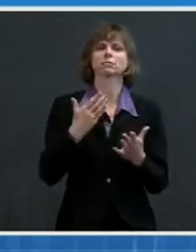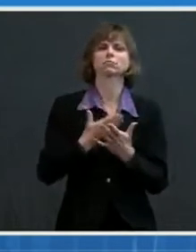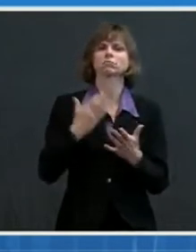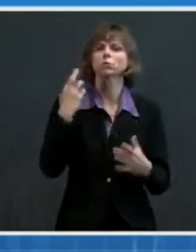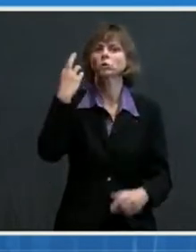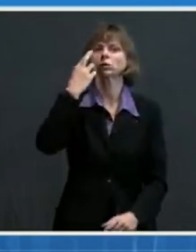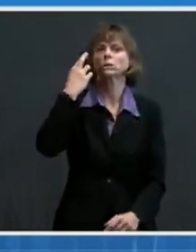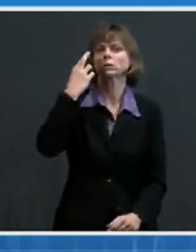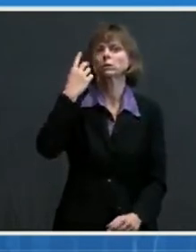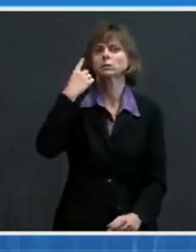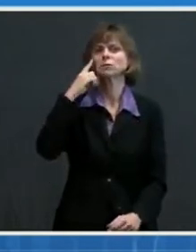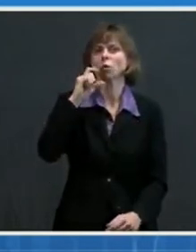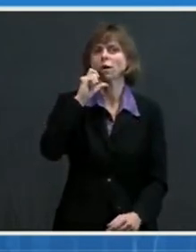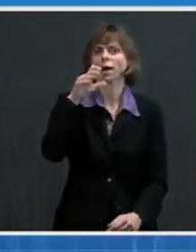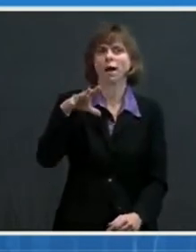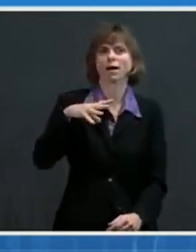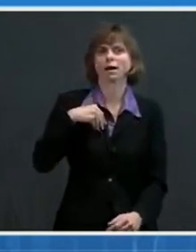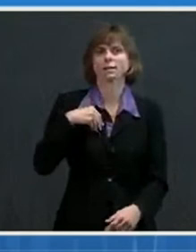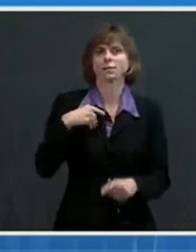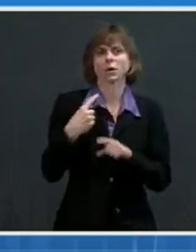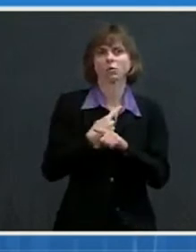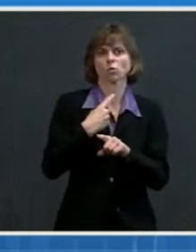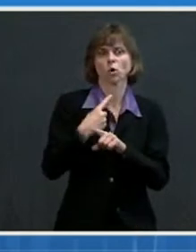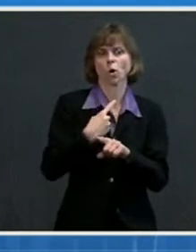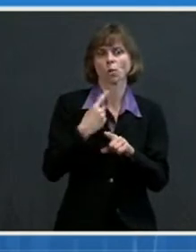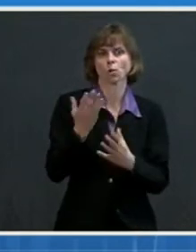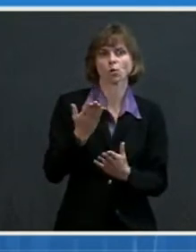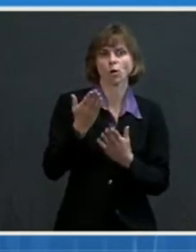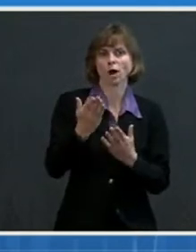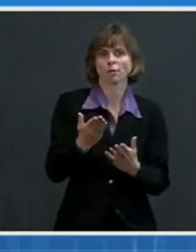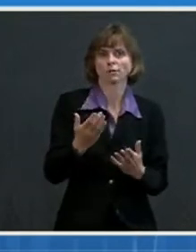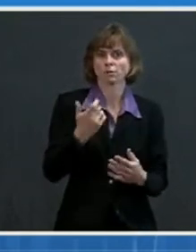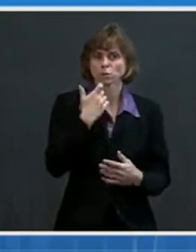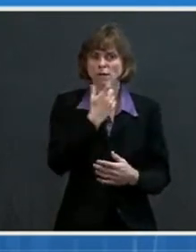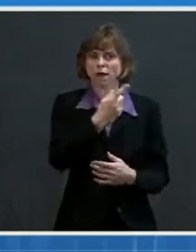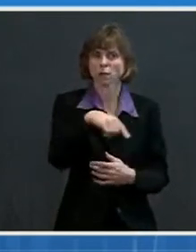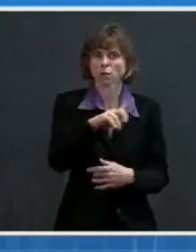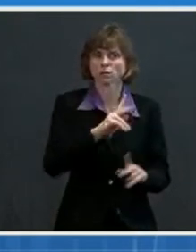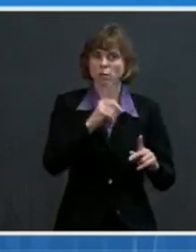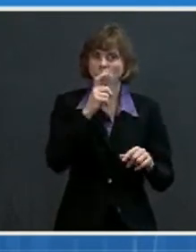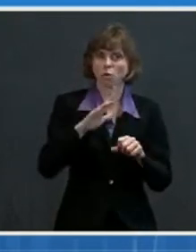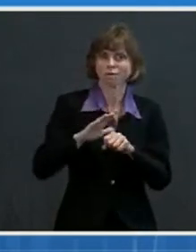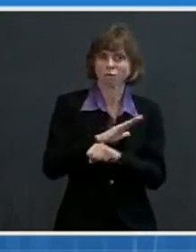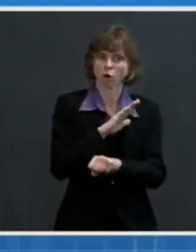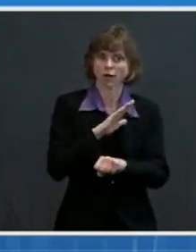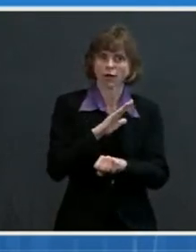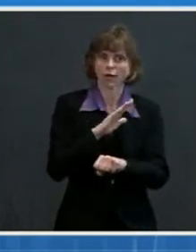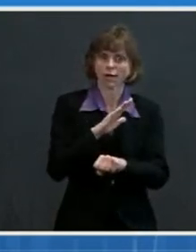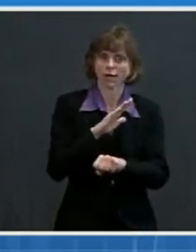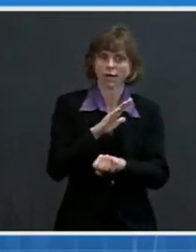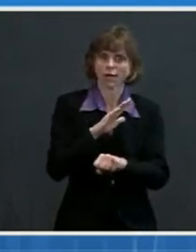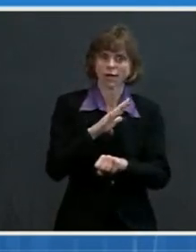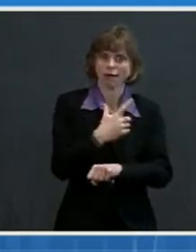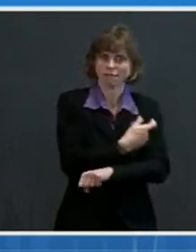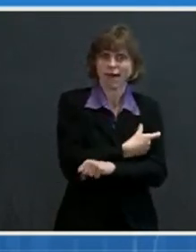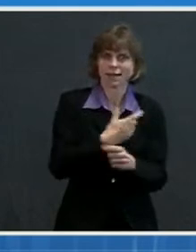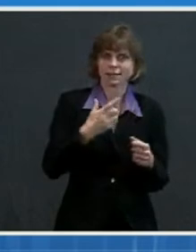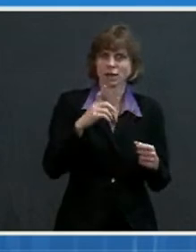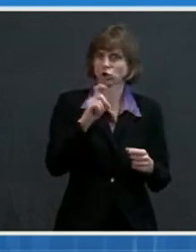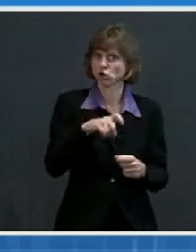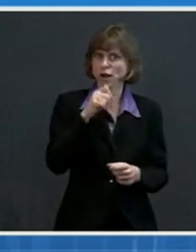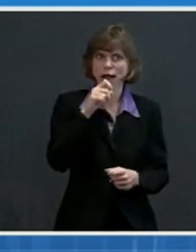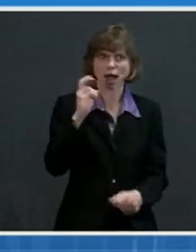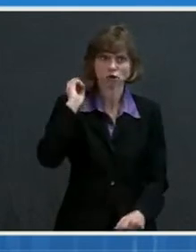travel guidance to telling folks who are fully vaccinated that they should not be traveling? And how will this guidance